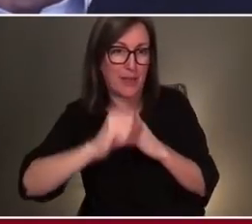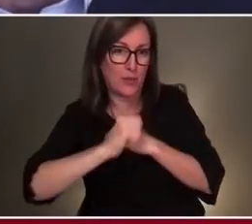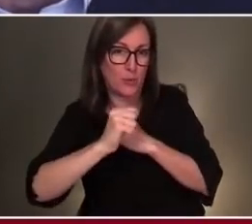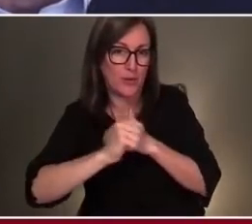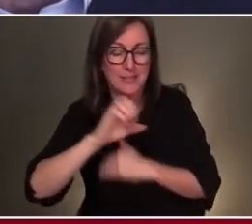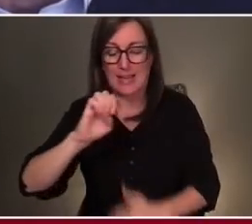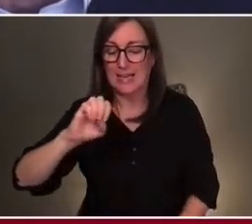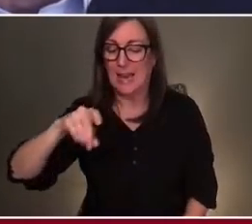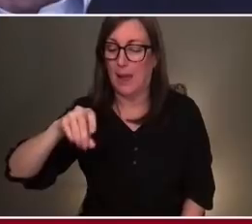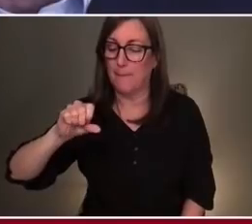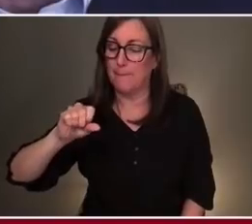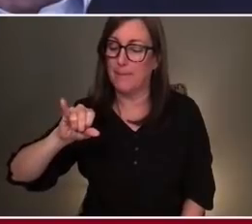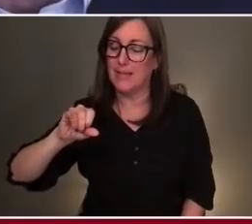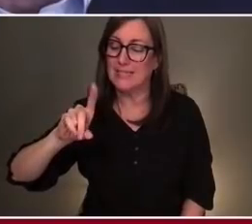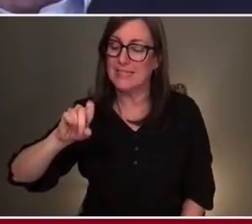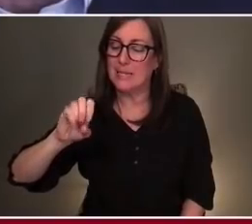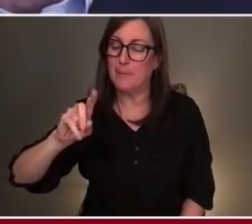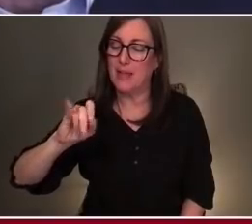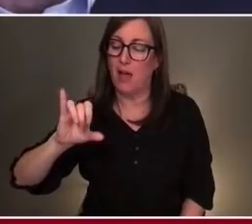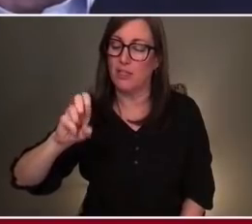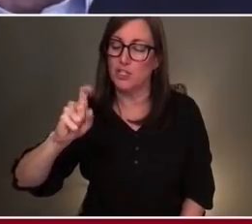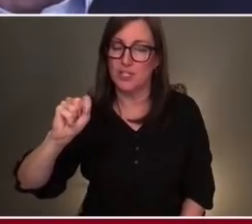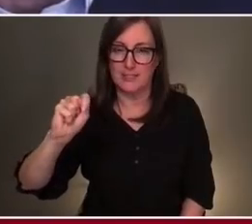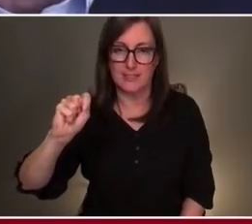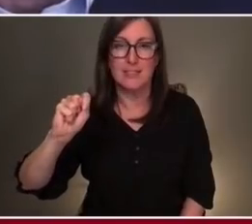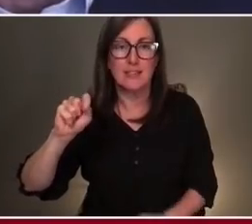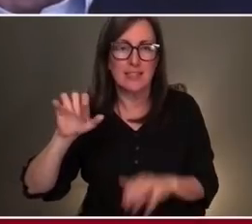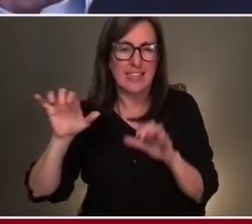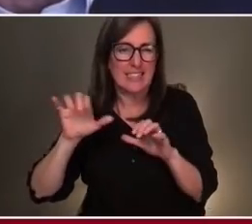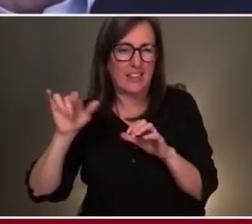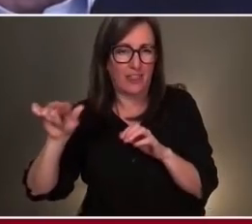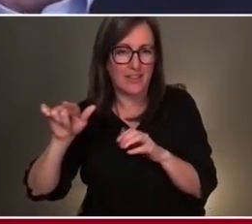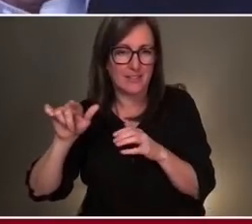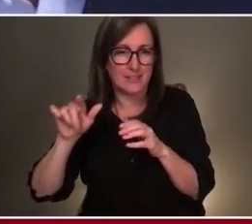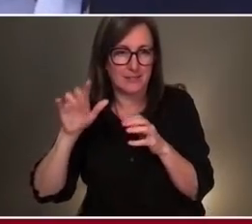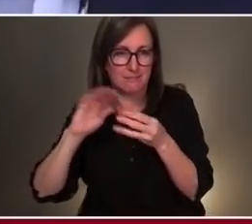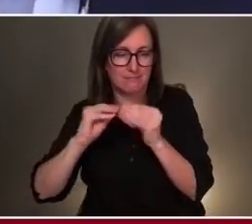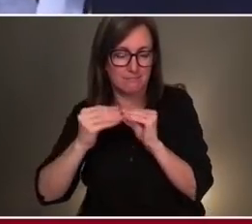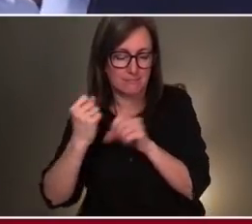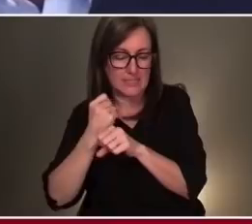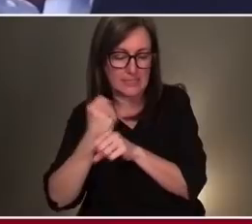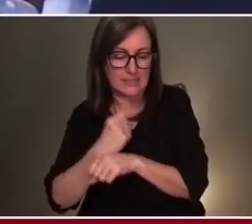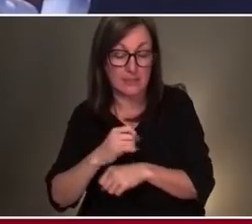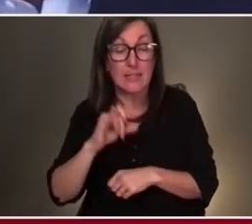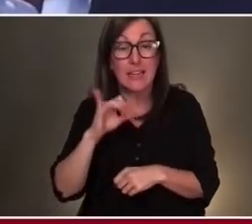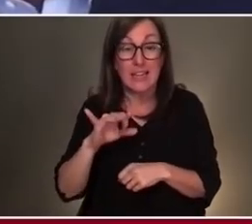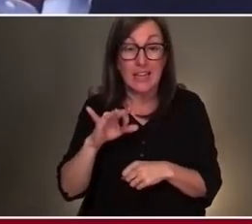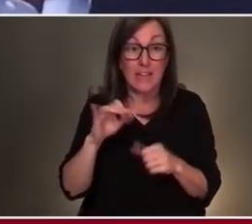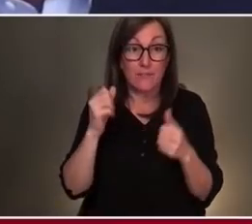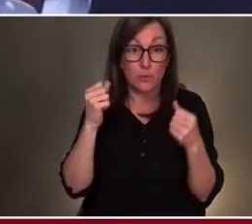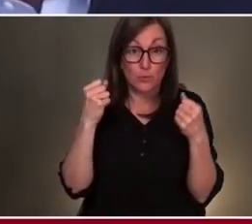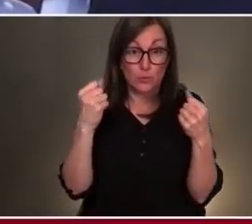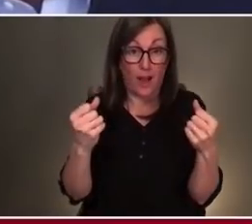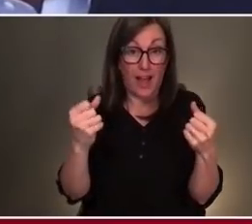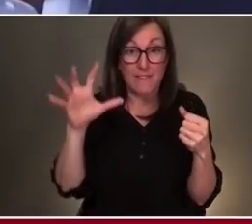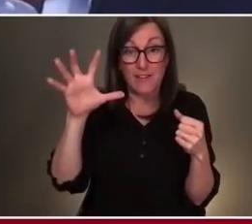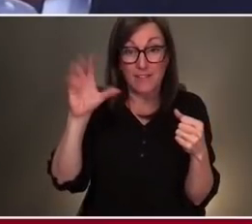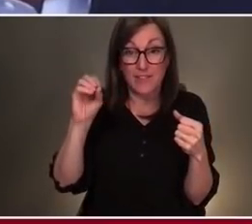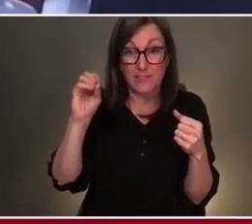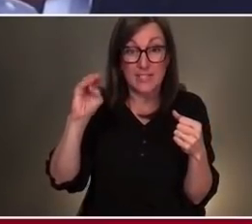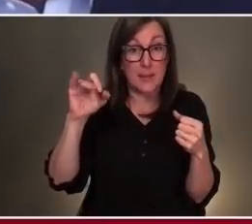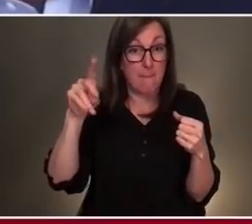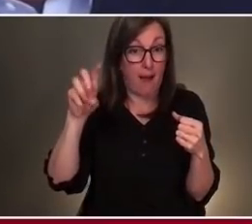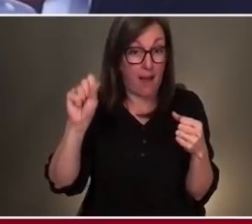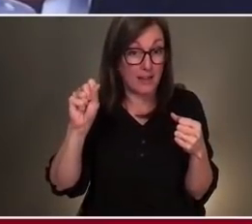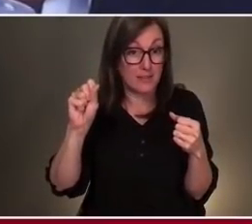did this analysis for me. It's roughly right. Basically said the chances, if you drive 50 miles or more, of being in a